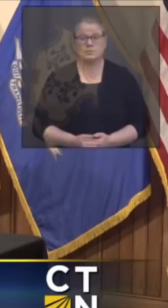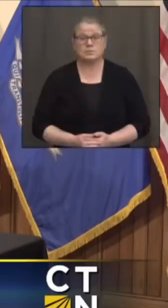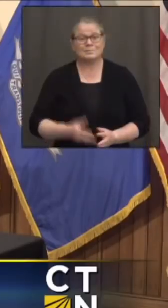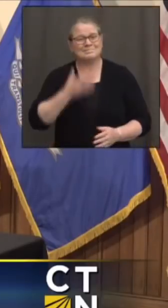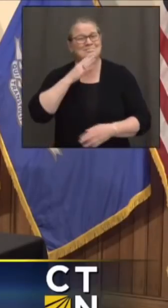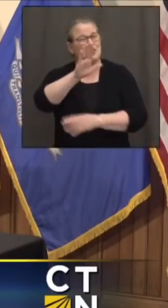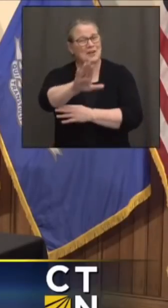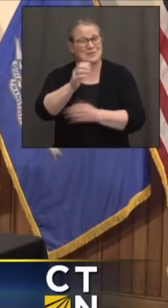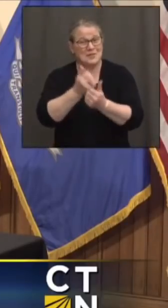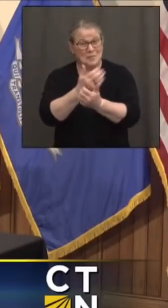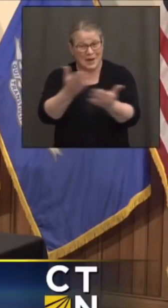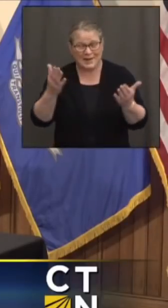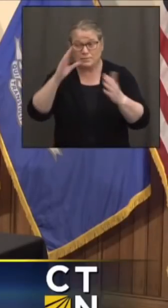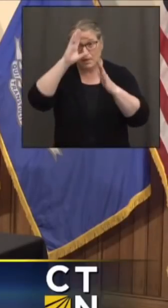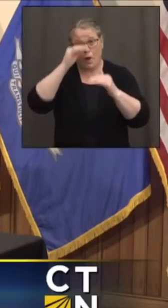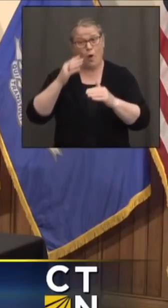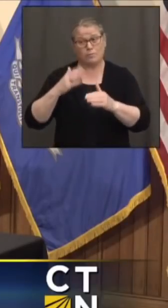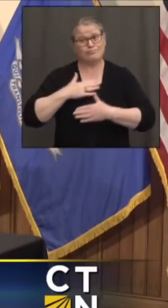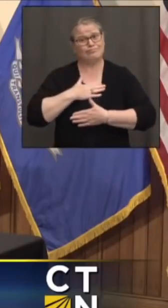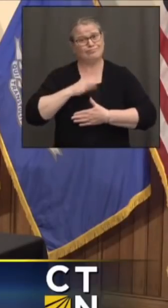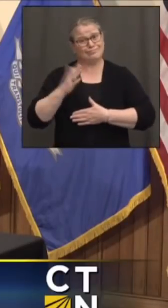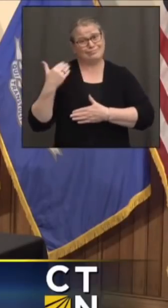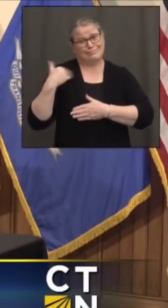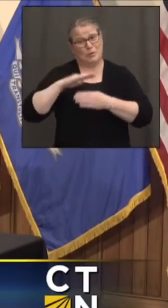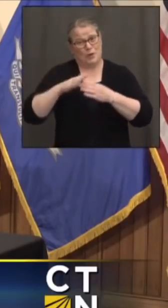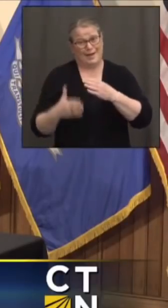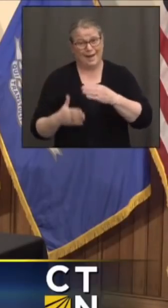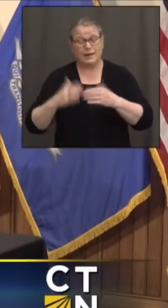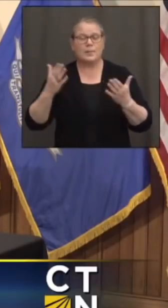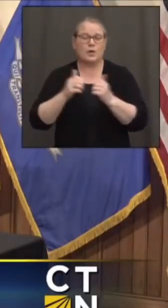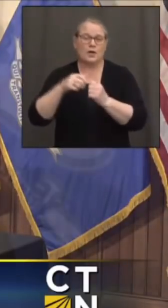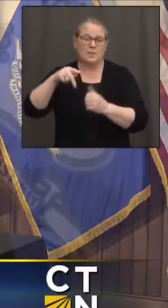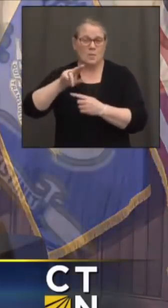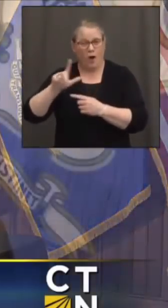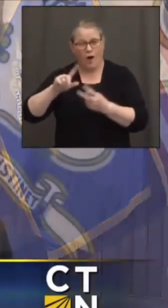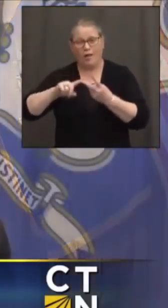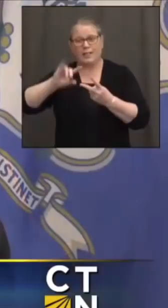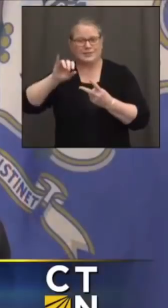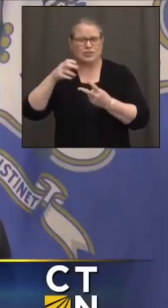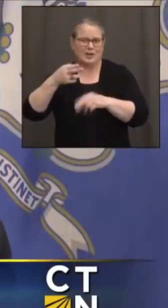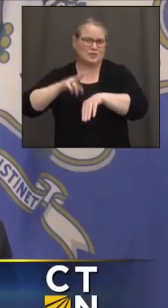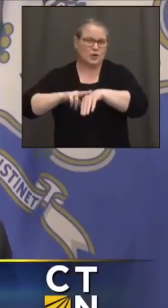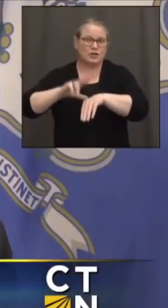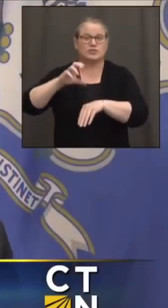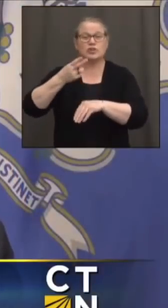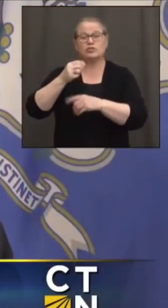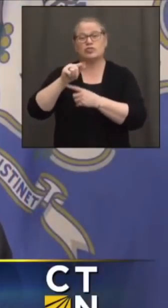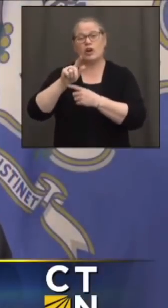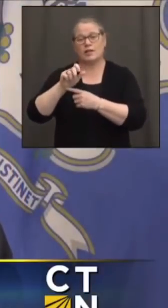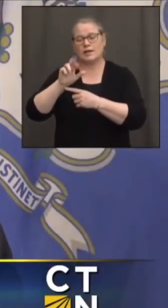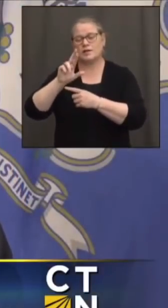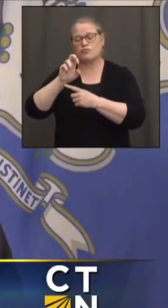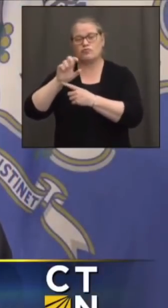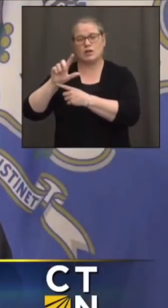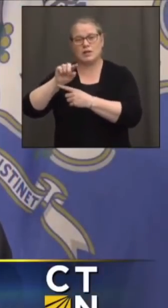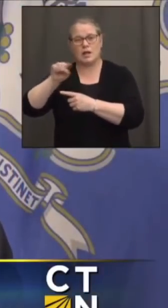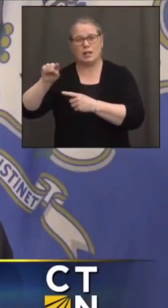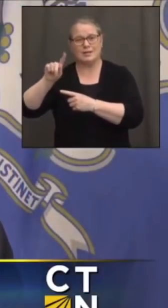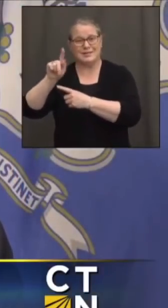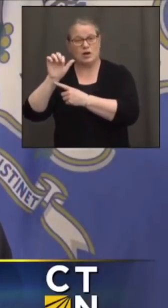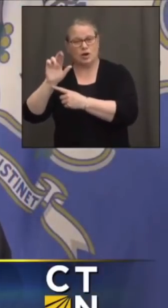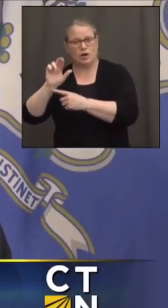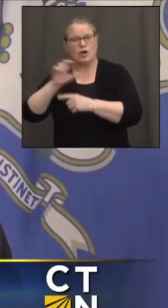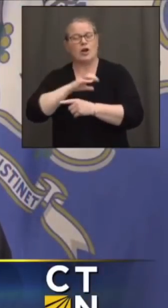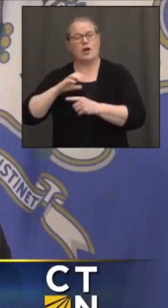Good afternoon, everybody. Hope you had a good weekend here with Paul and Josh, of course. Charlene Russell Tucker, Commissioner of Education, is back to,